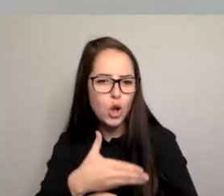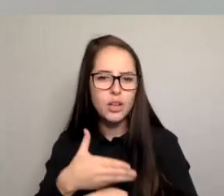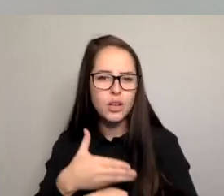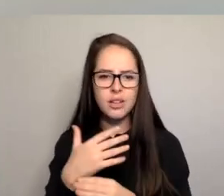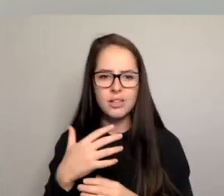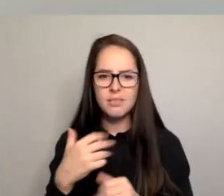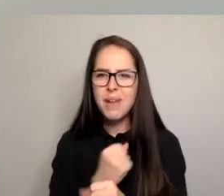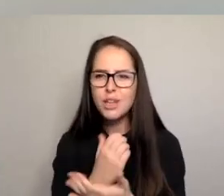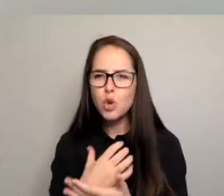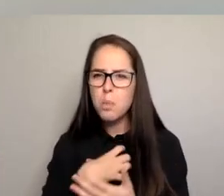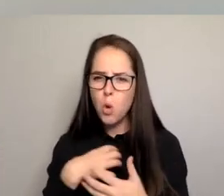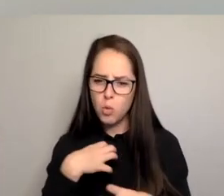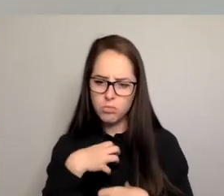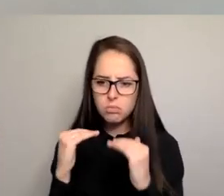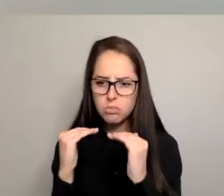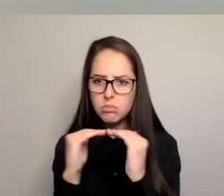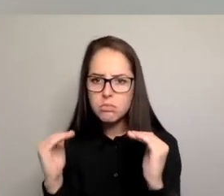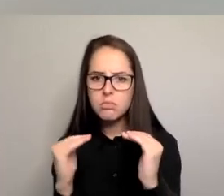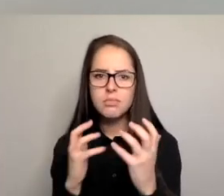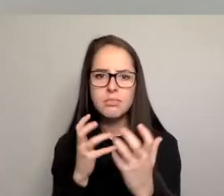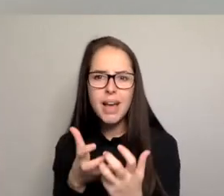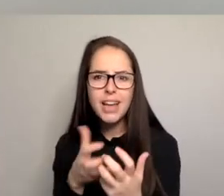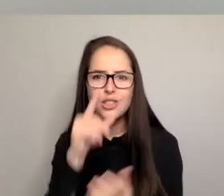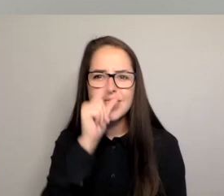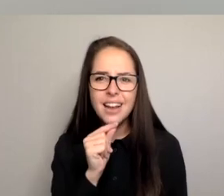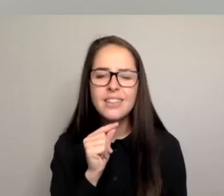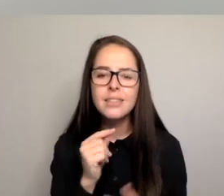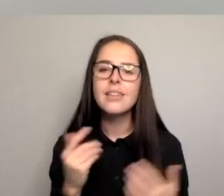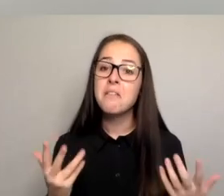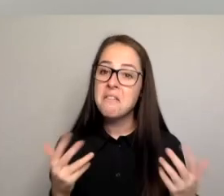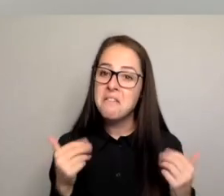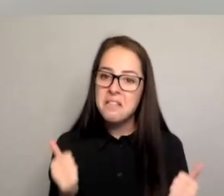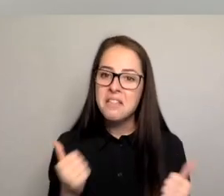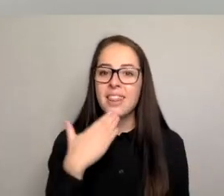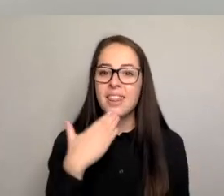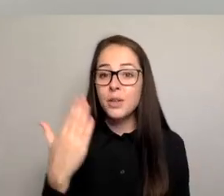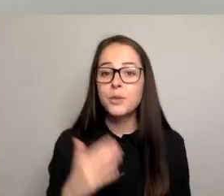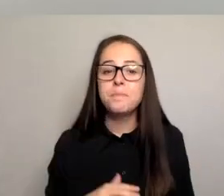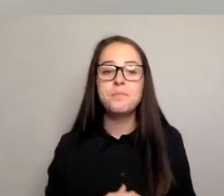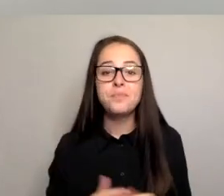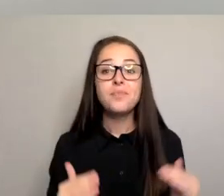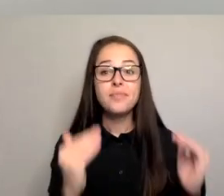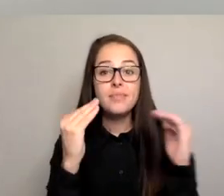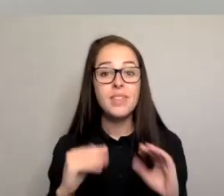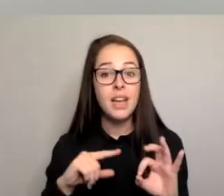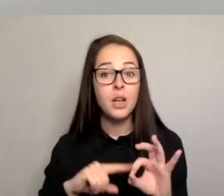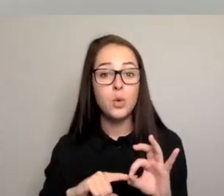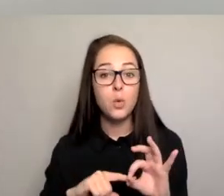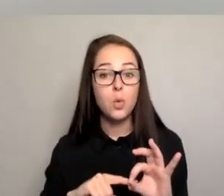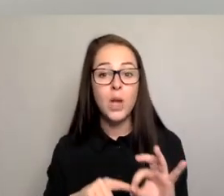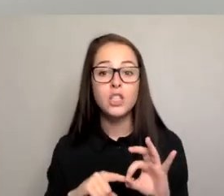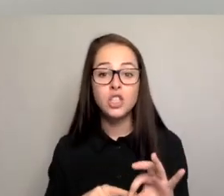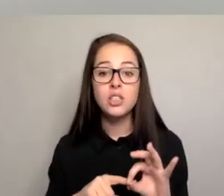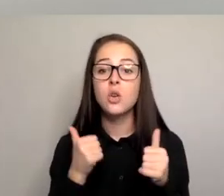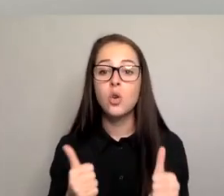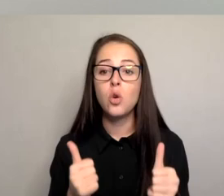all of you for your responses thus far. A great question has come through from Alexandra Wyatt and she's asking, as a newly elected counsellor